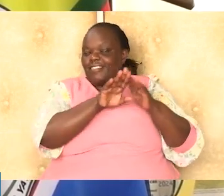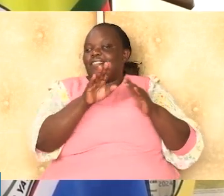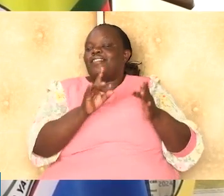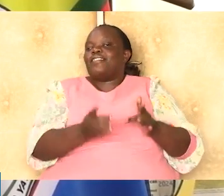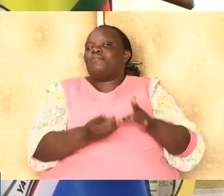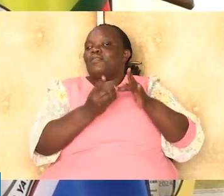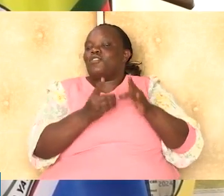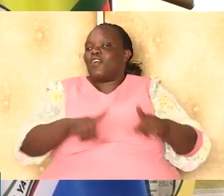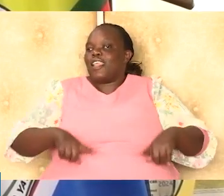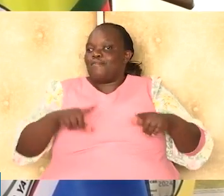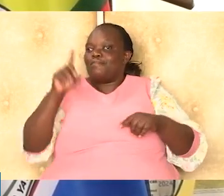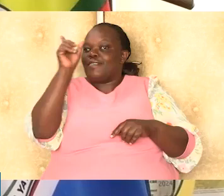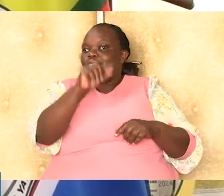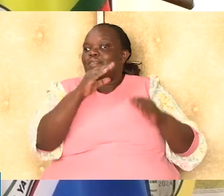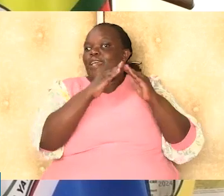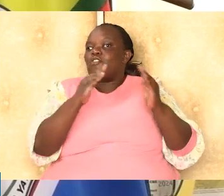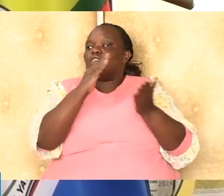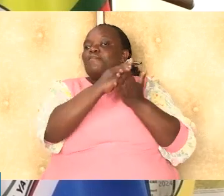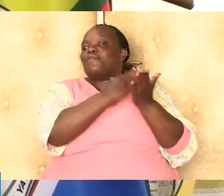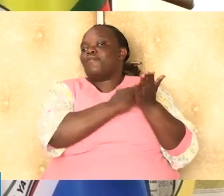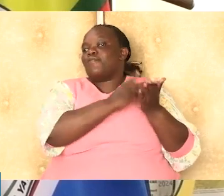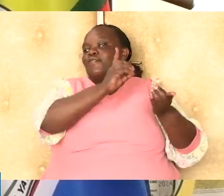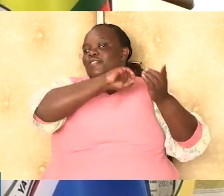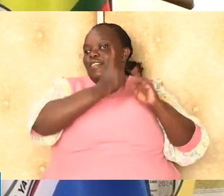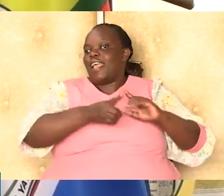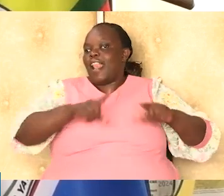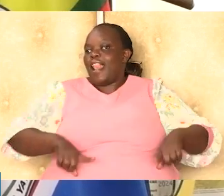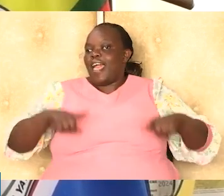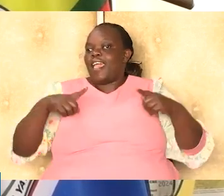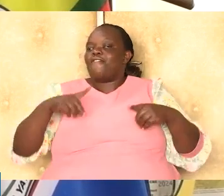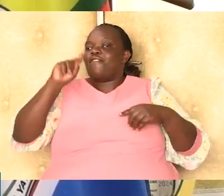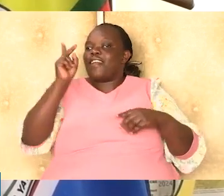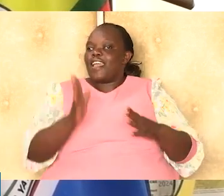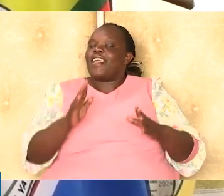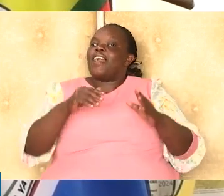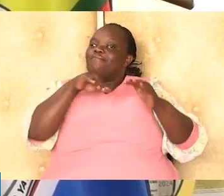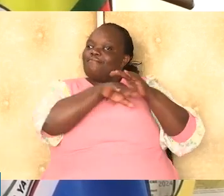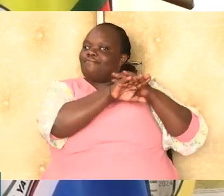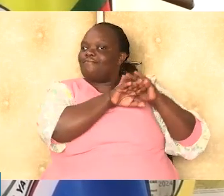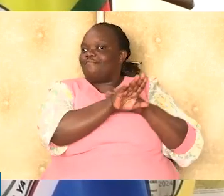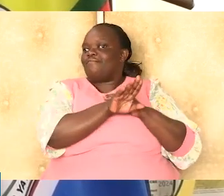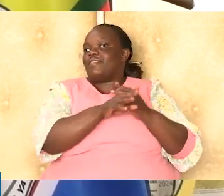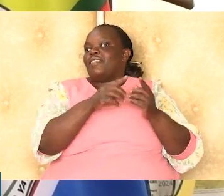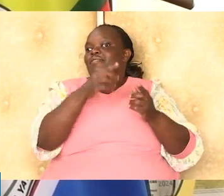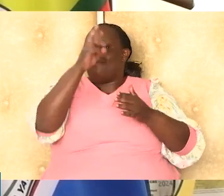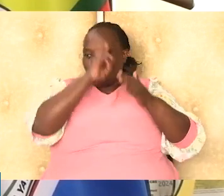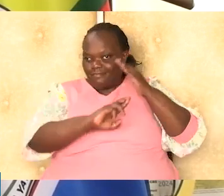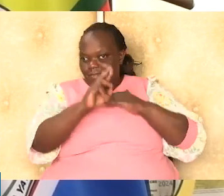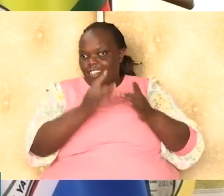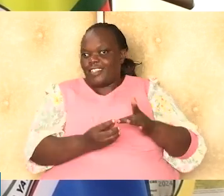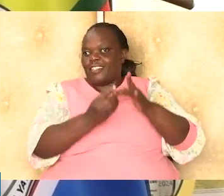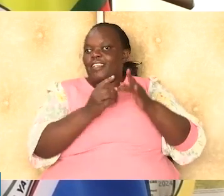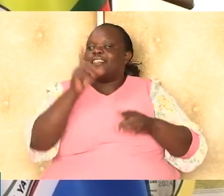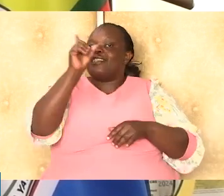The affordable housing program is transforming the lives of Kenyans by enabling access to dignified and